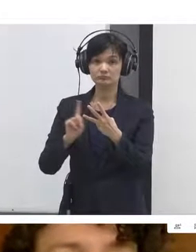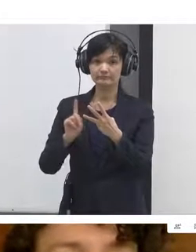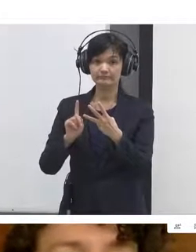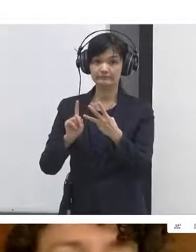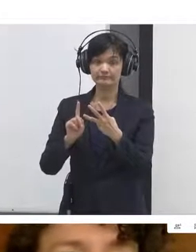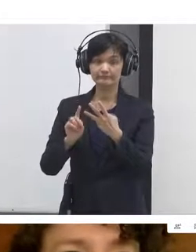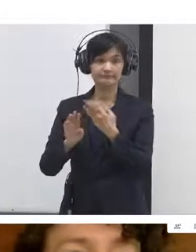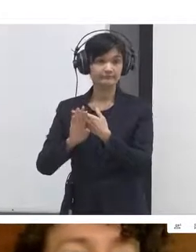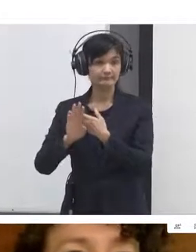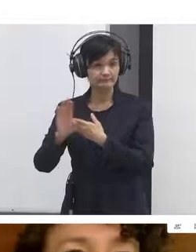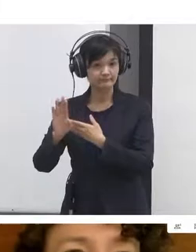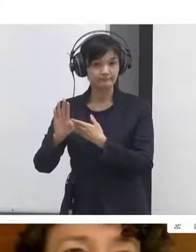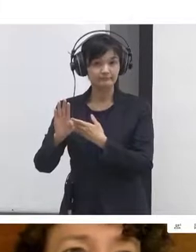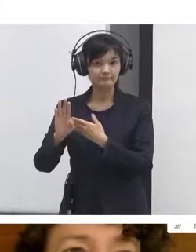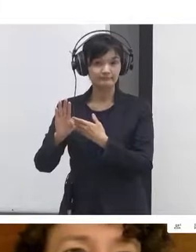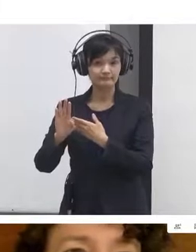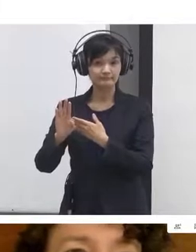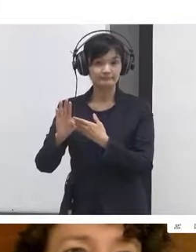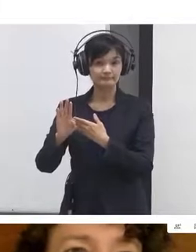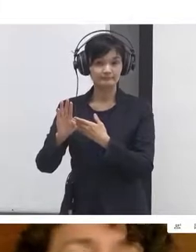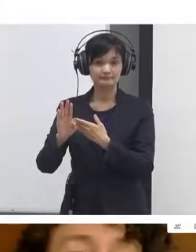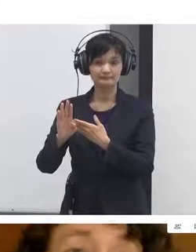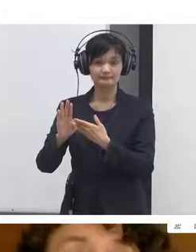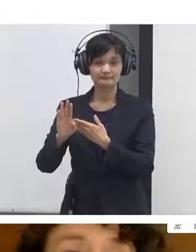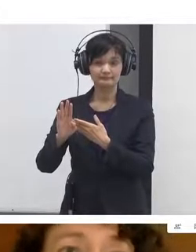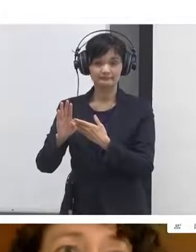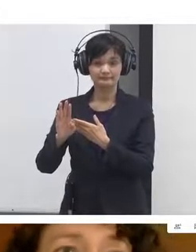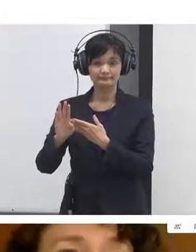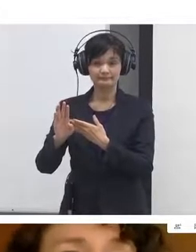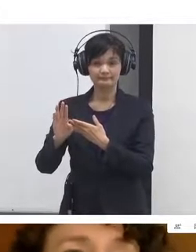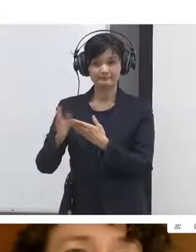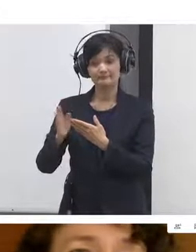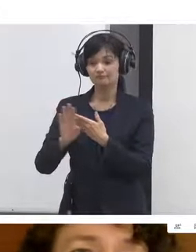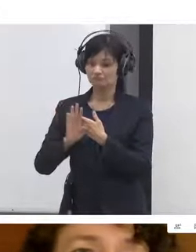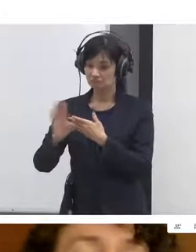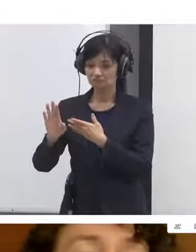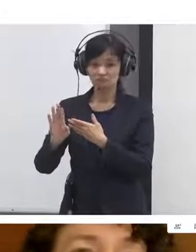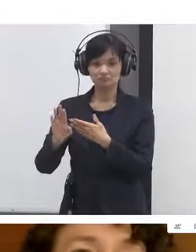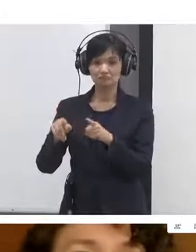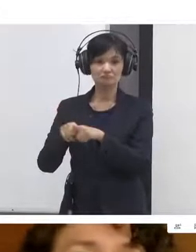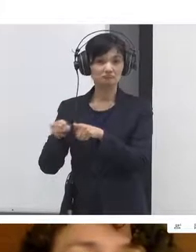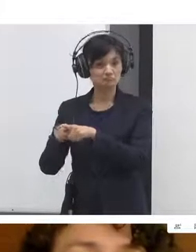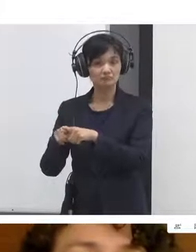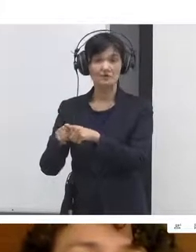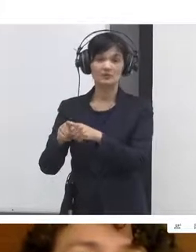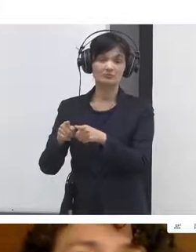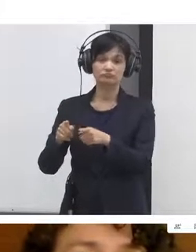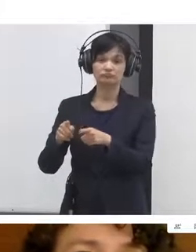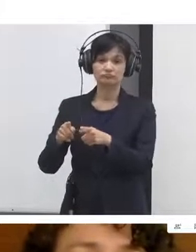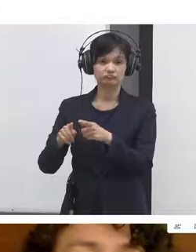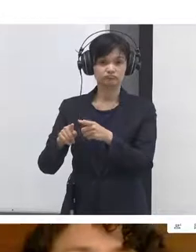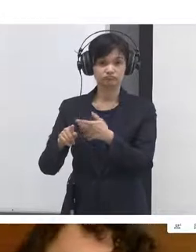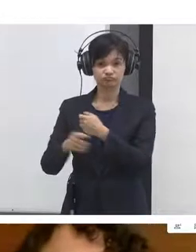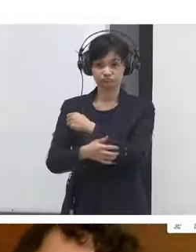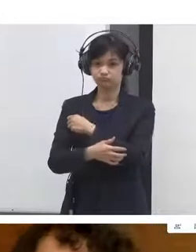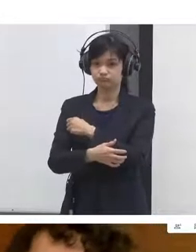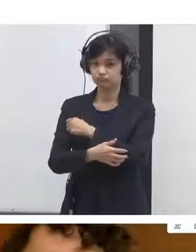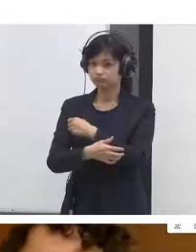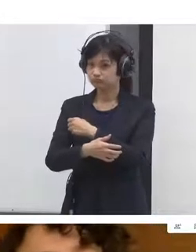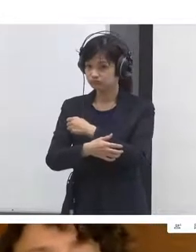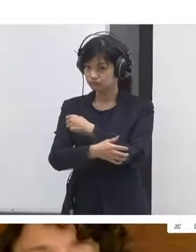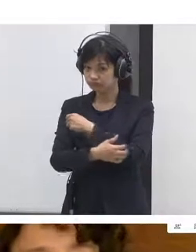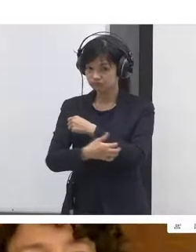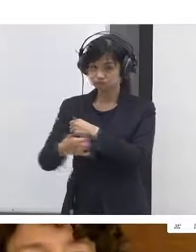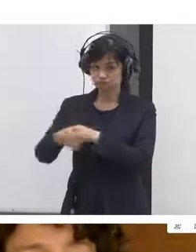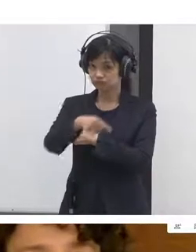activists now in a world view like this we can see that those people who can see